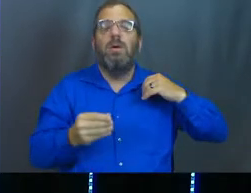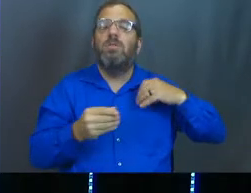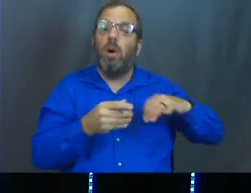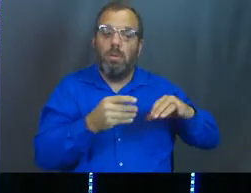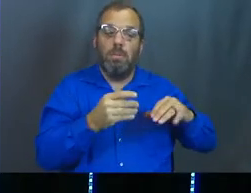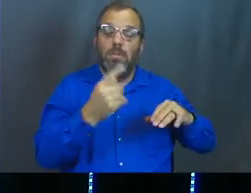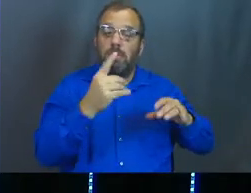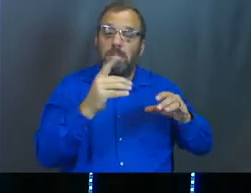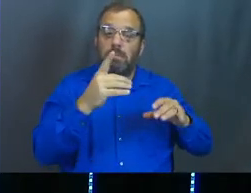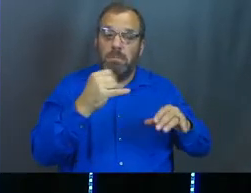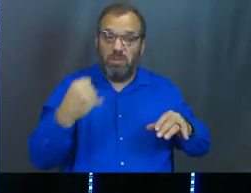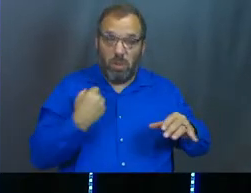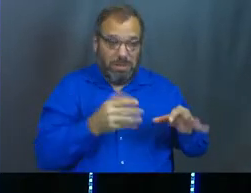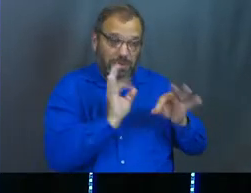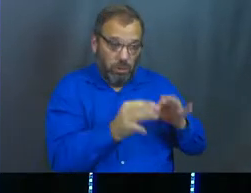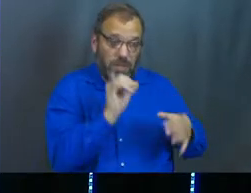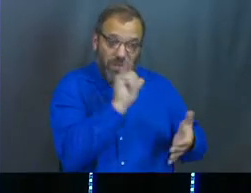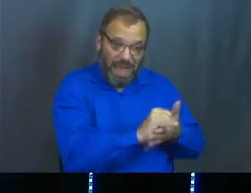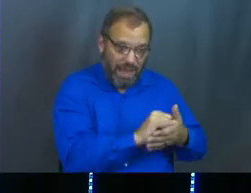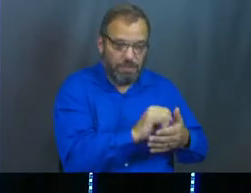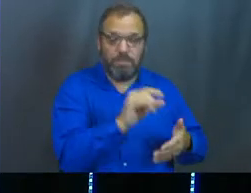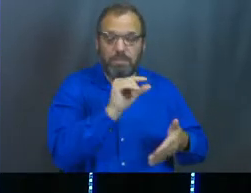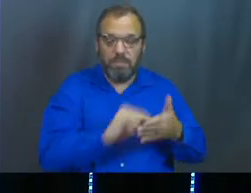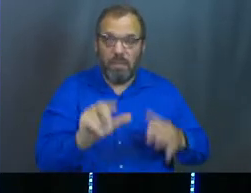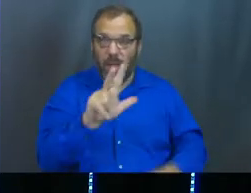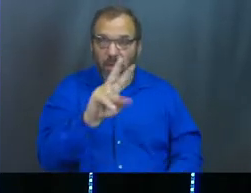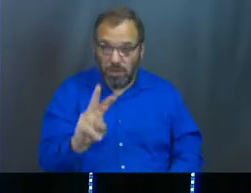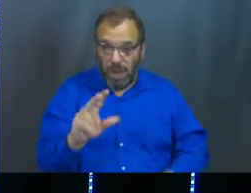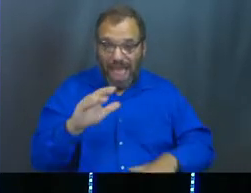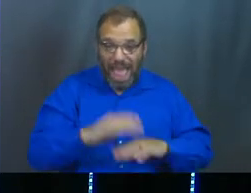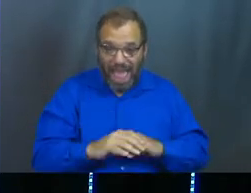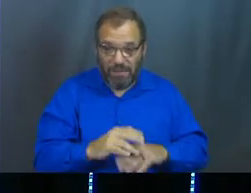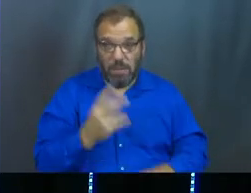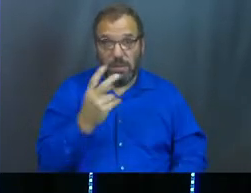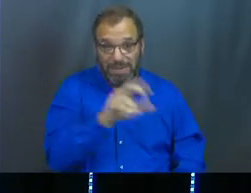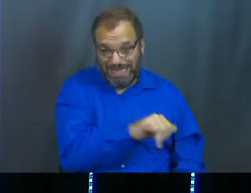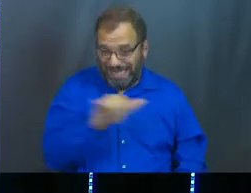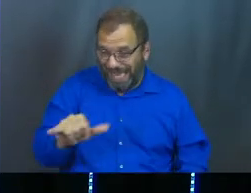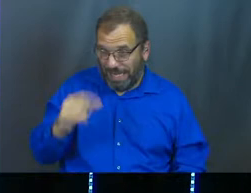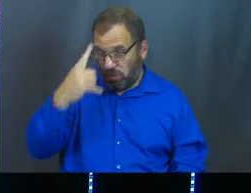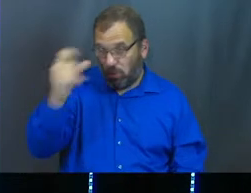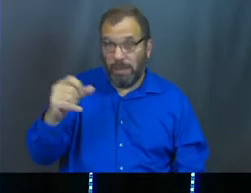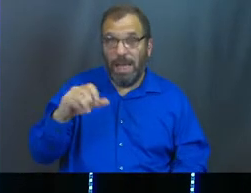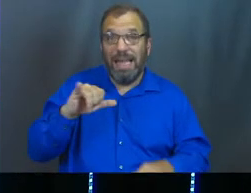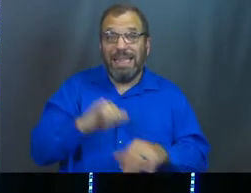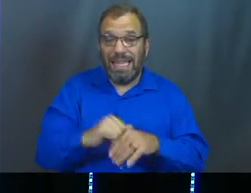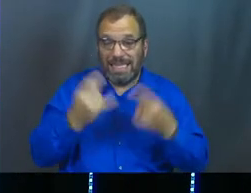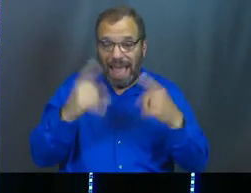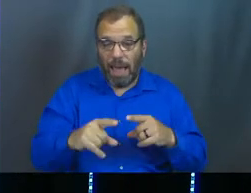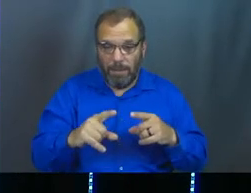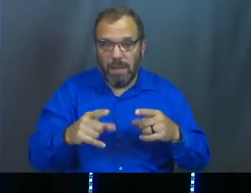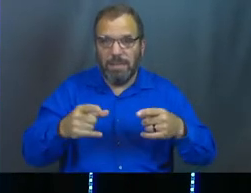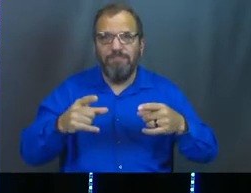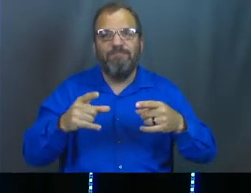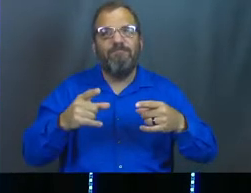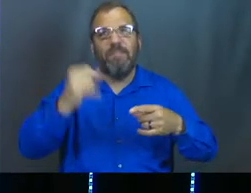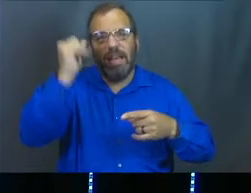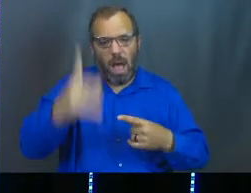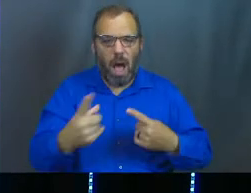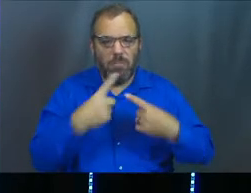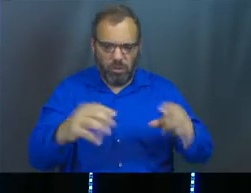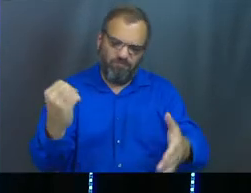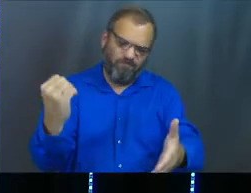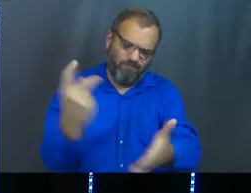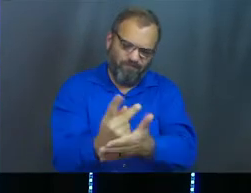interpretation for the dream. Verse 32, as for having two similar dreams, it means that these events have been decreed by